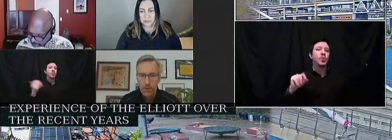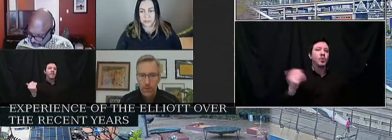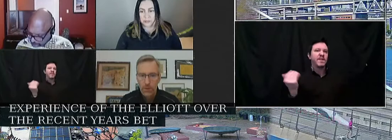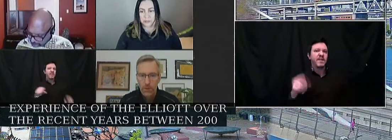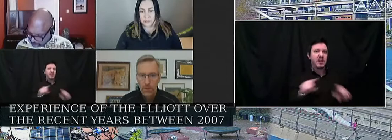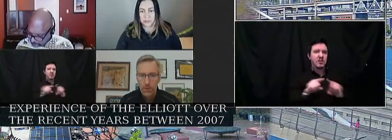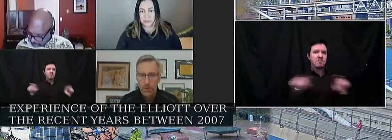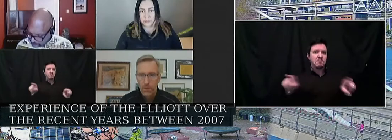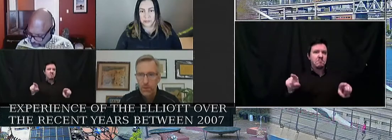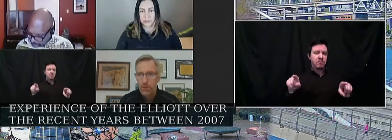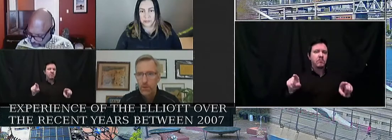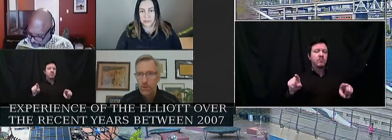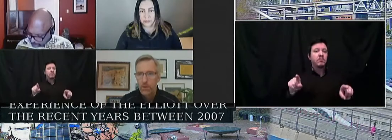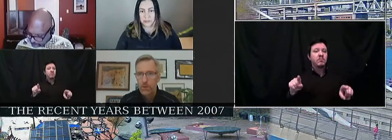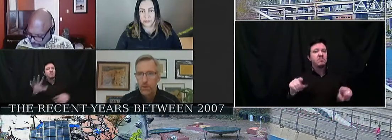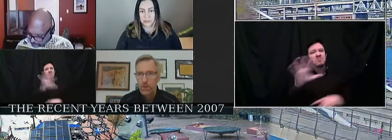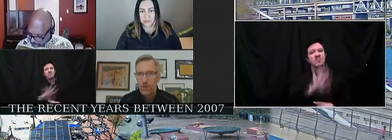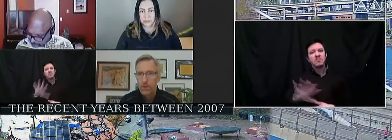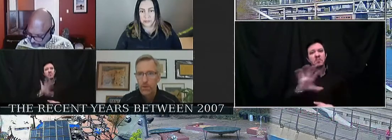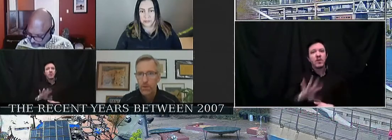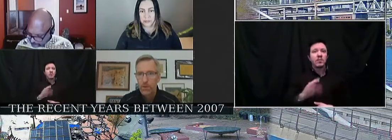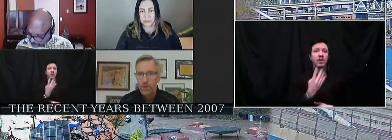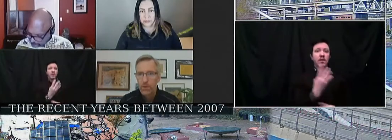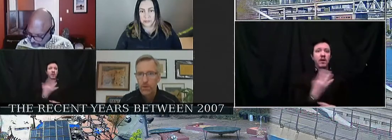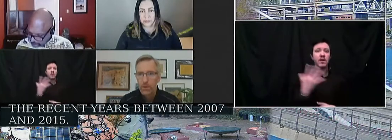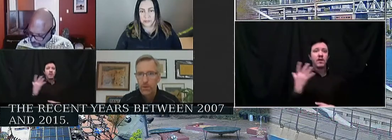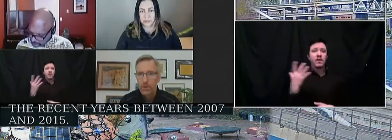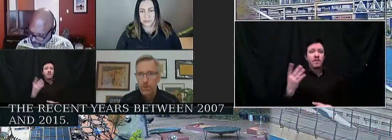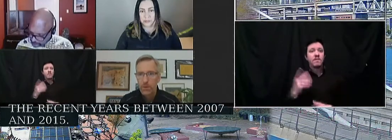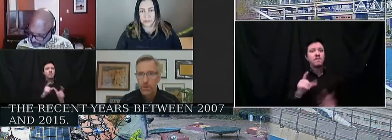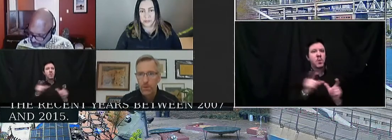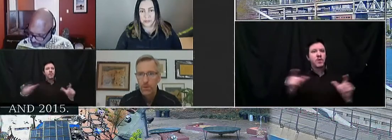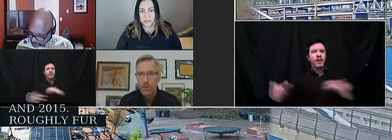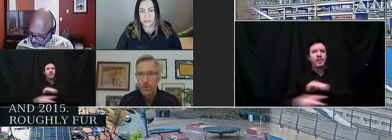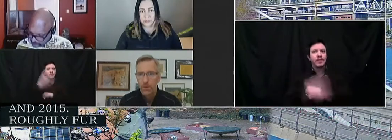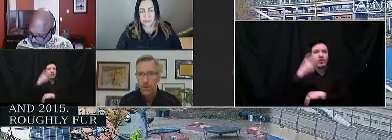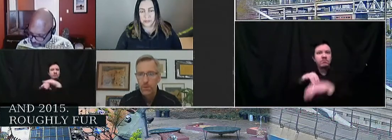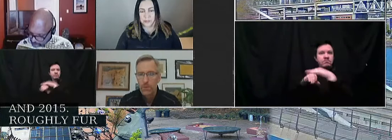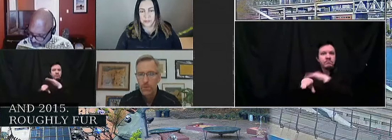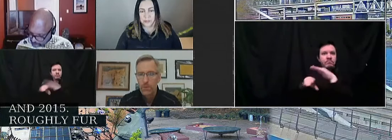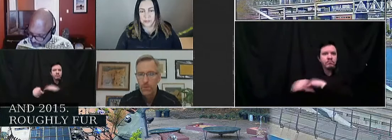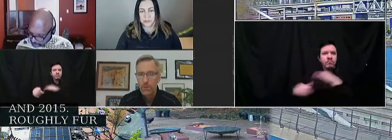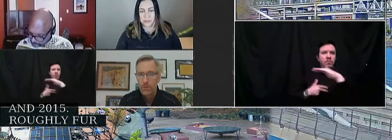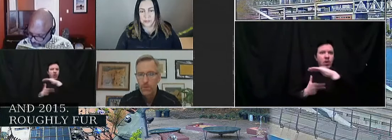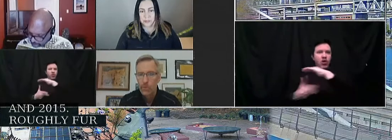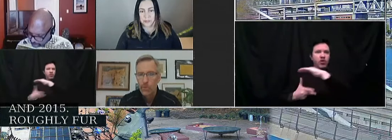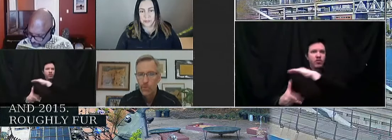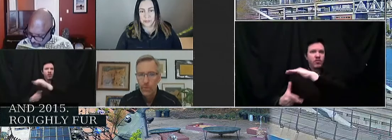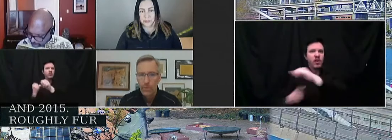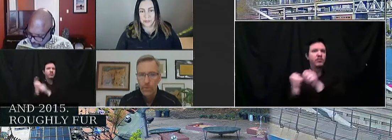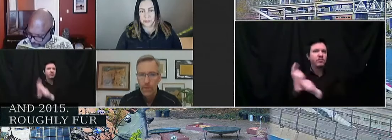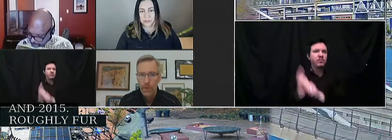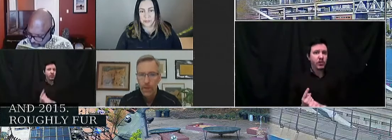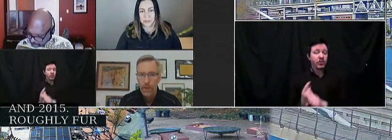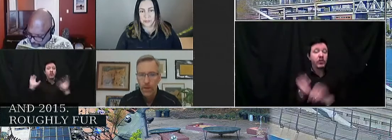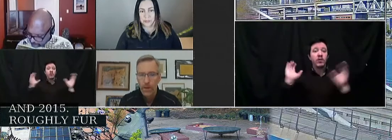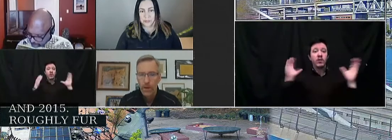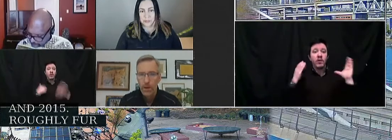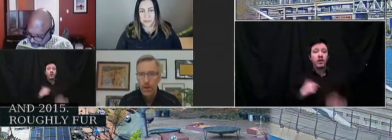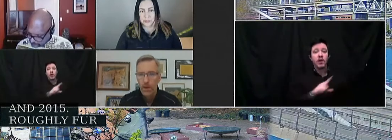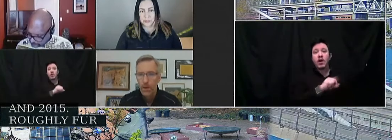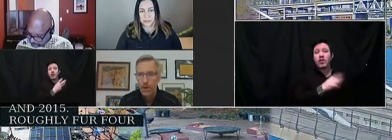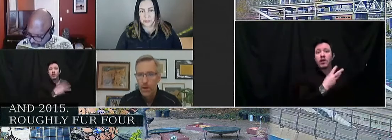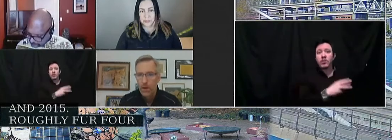there were roughly four to five intrusions into the Elliott parking garage each year. In contrast, between 2016 and